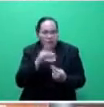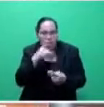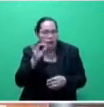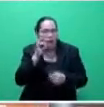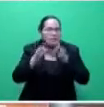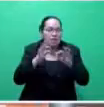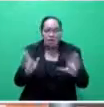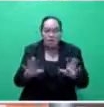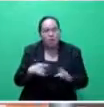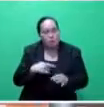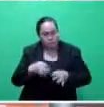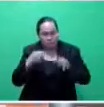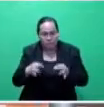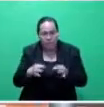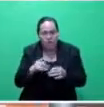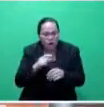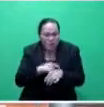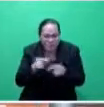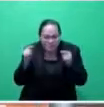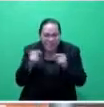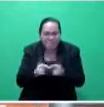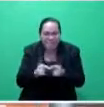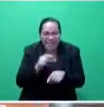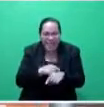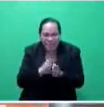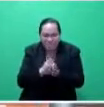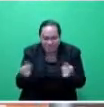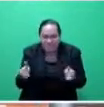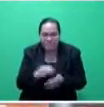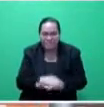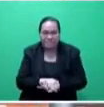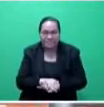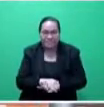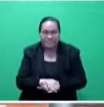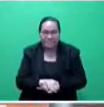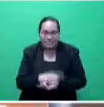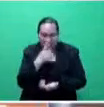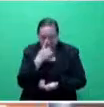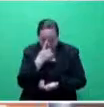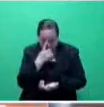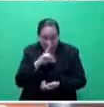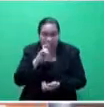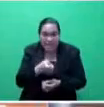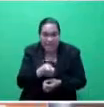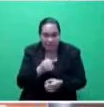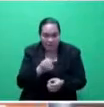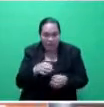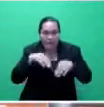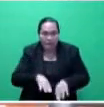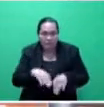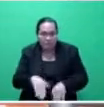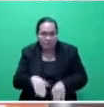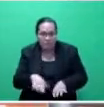All we're saying is only for a specific period of time. The reality of the matter is, Mr. Speaker, sir, if the garment factory owner says, look, this is all too